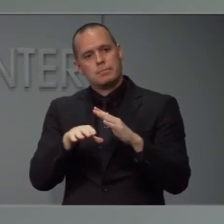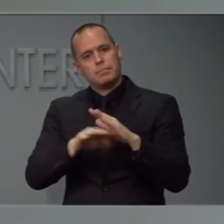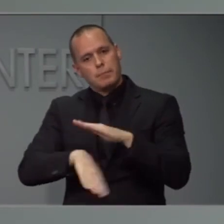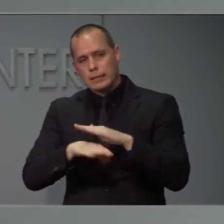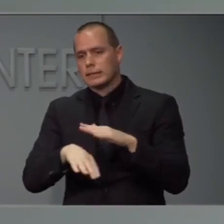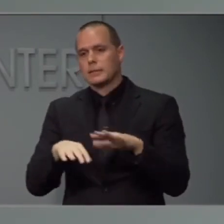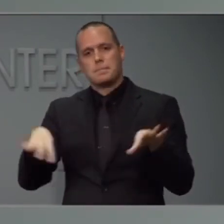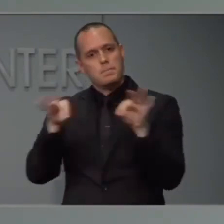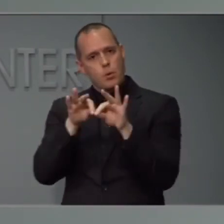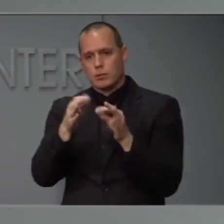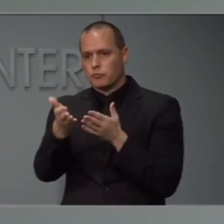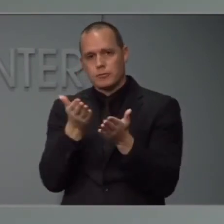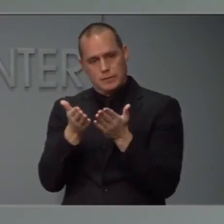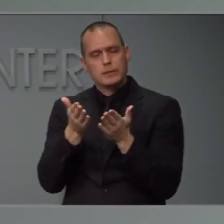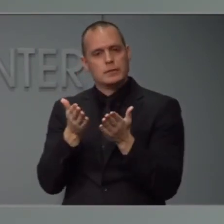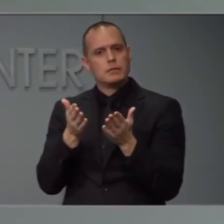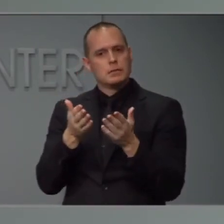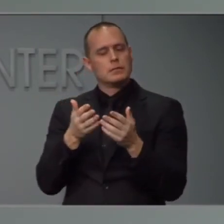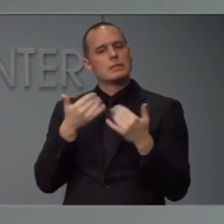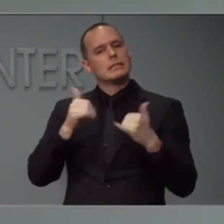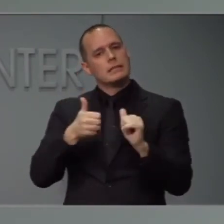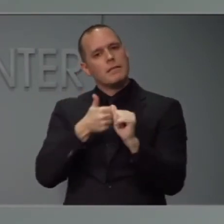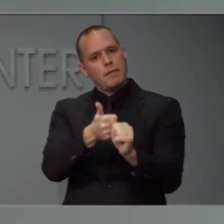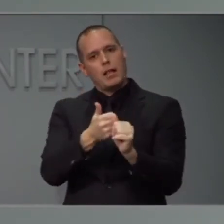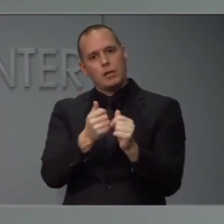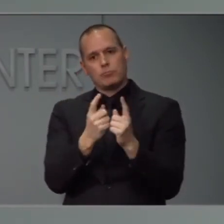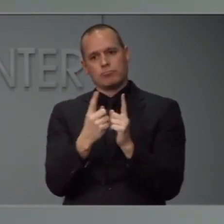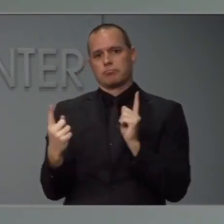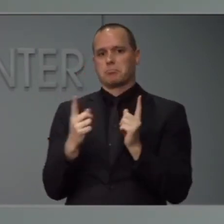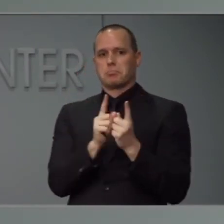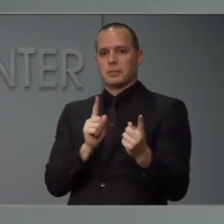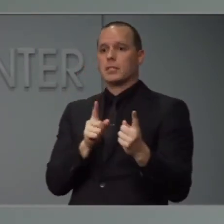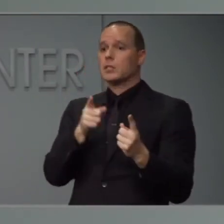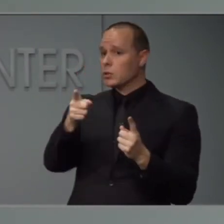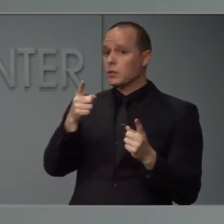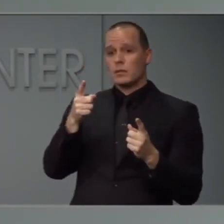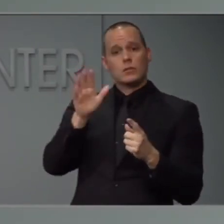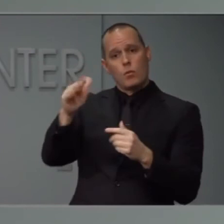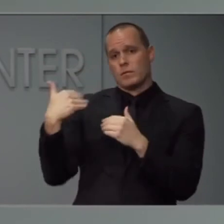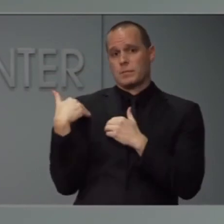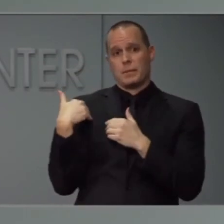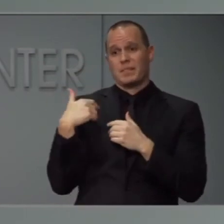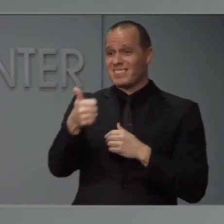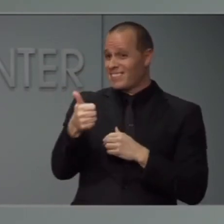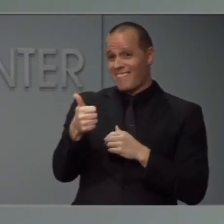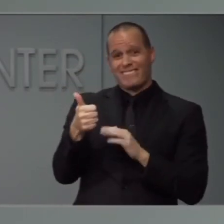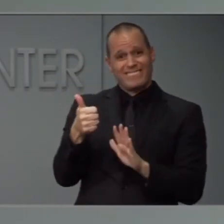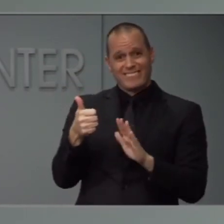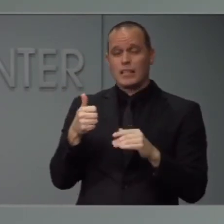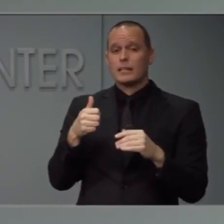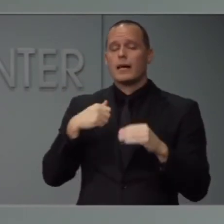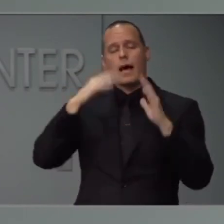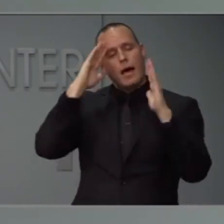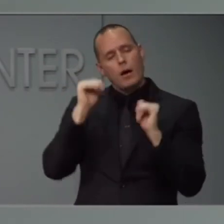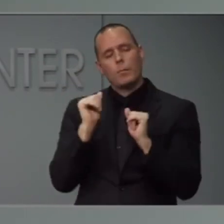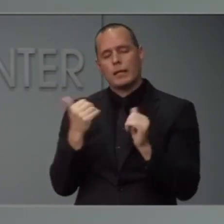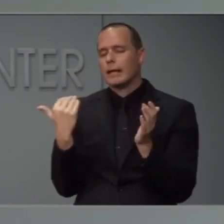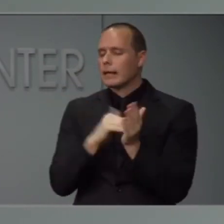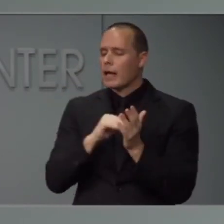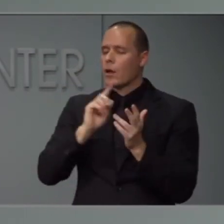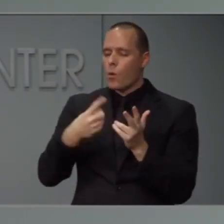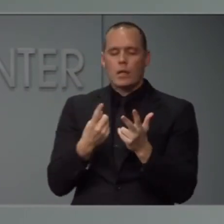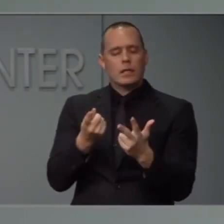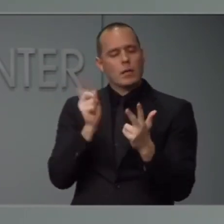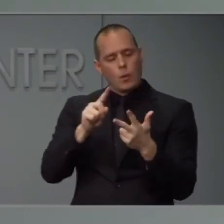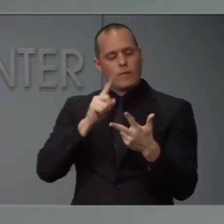continue to comply with social distancing as a consumer. If you are, again, I hope you are only going out to those